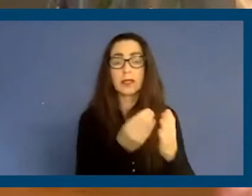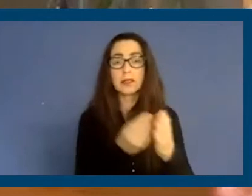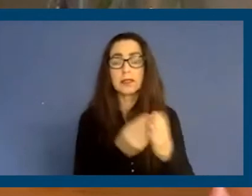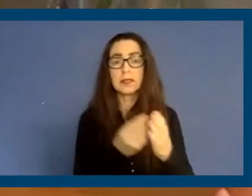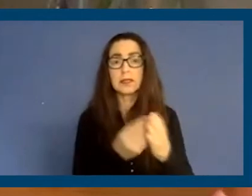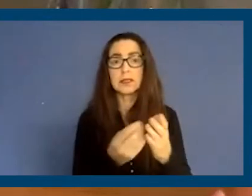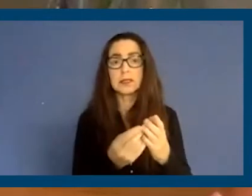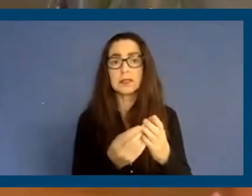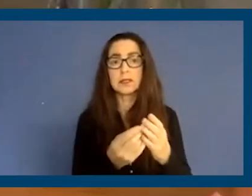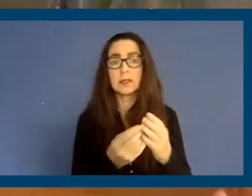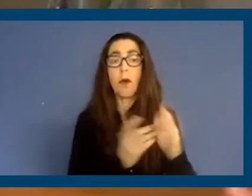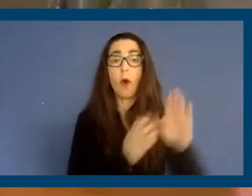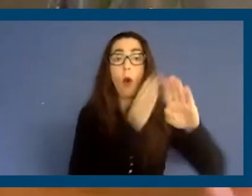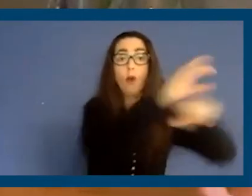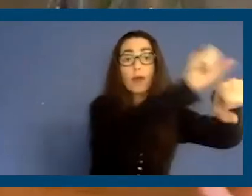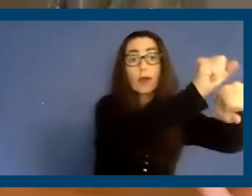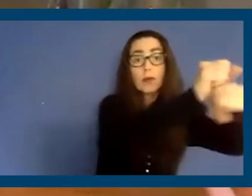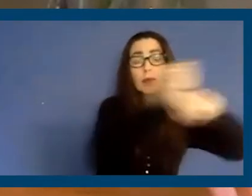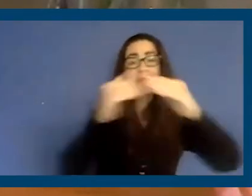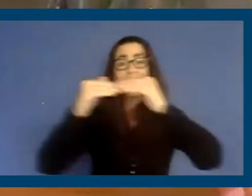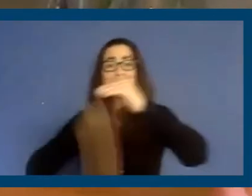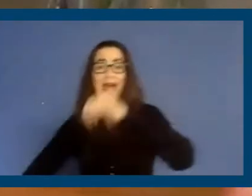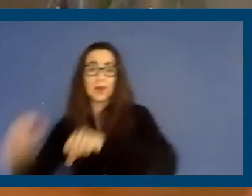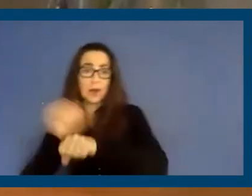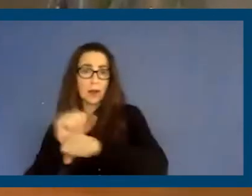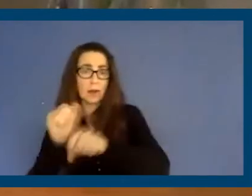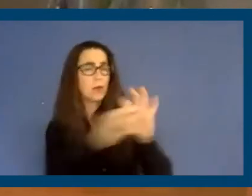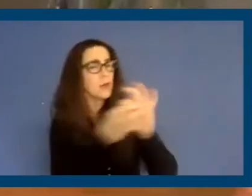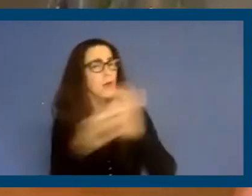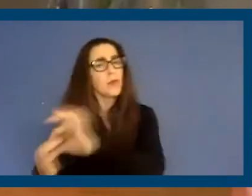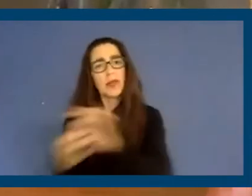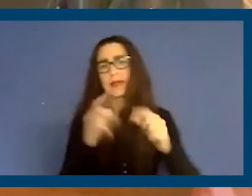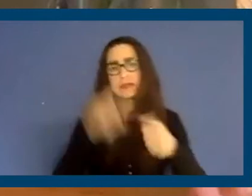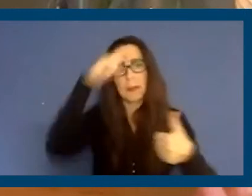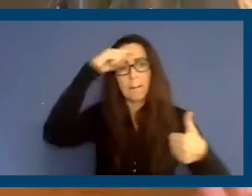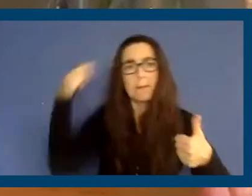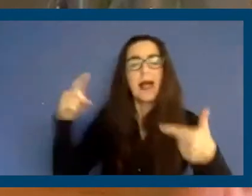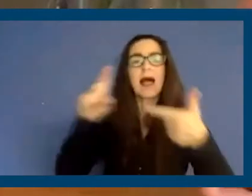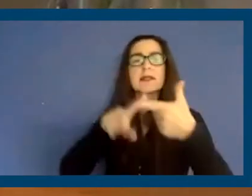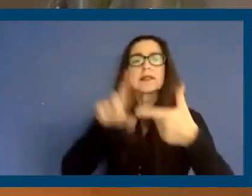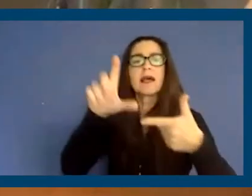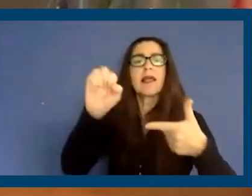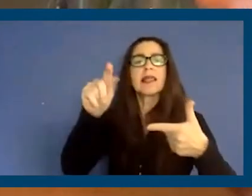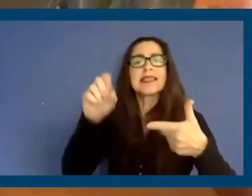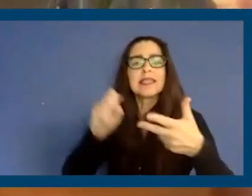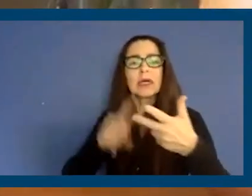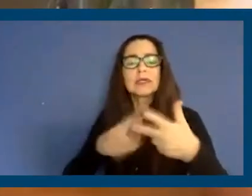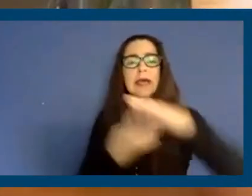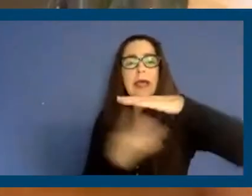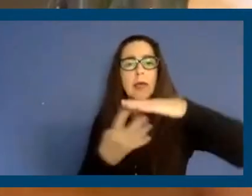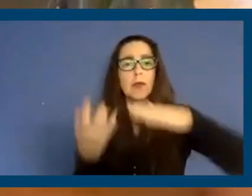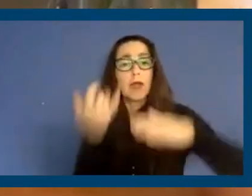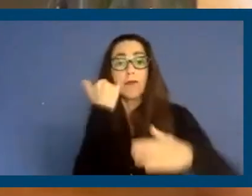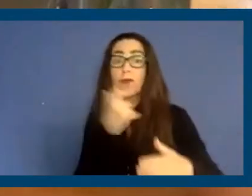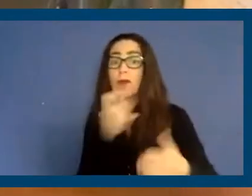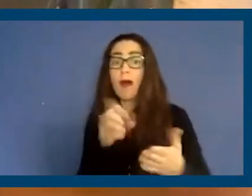and underemployment, especially for people of color, especially for Latinos, immigrants, African Americans, but especially if you're an undocumented immigrant,